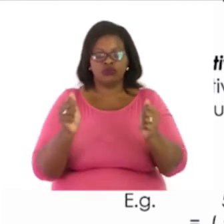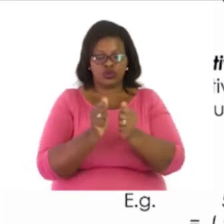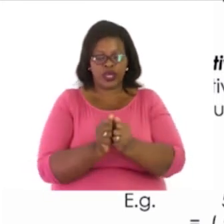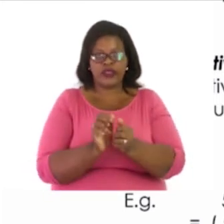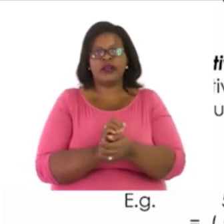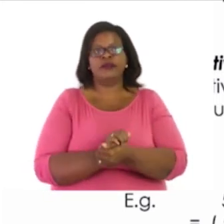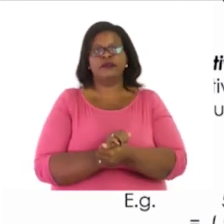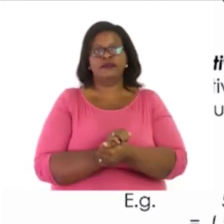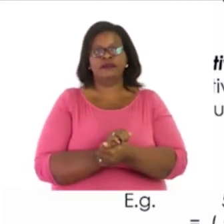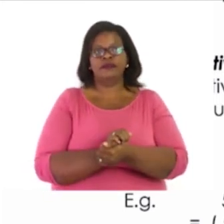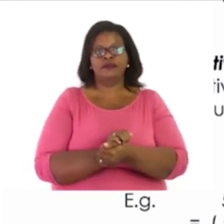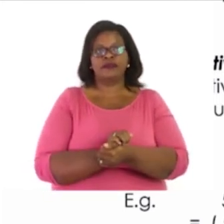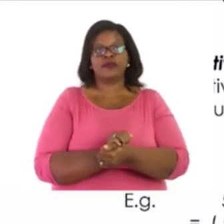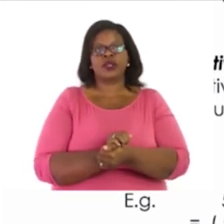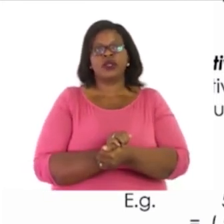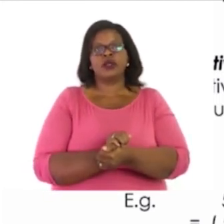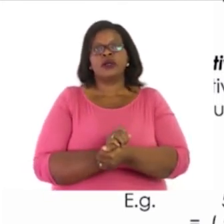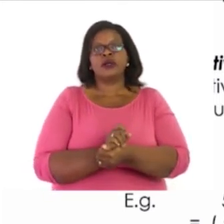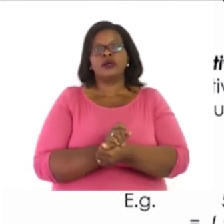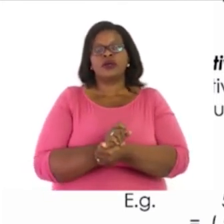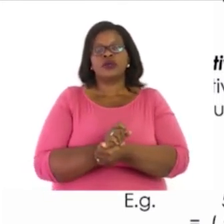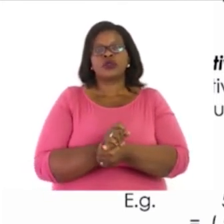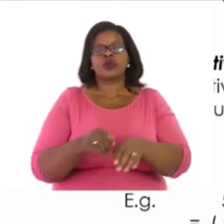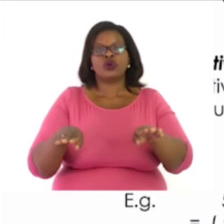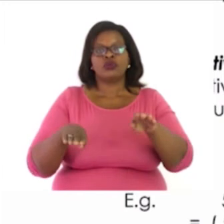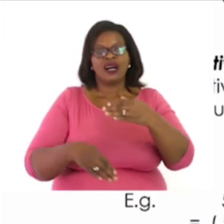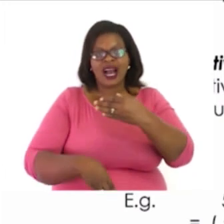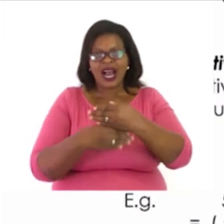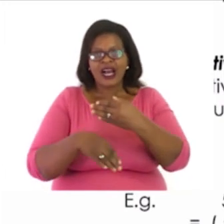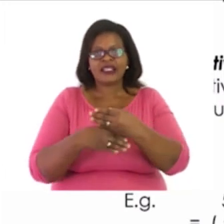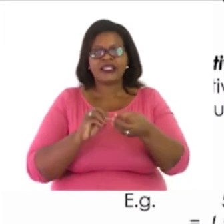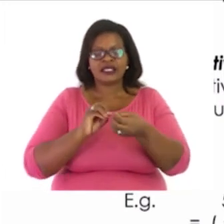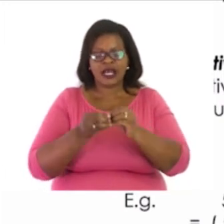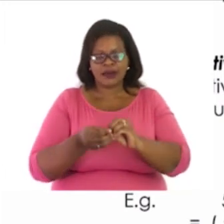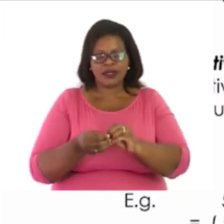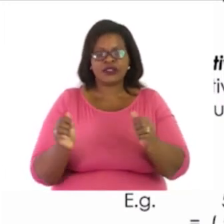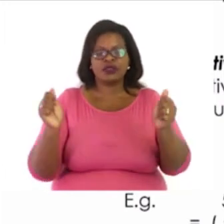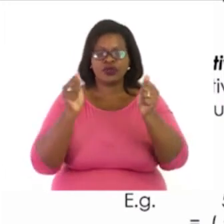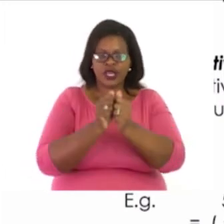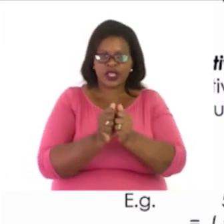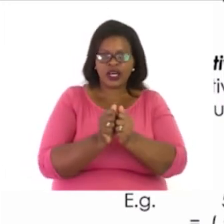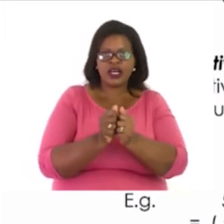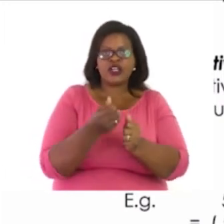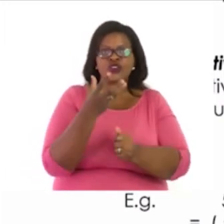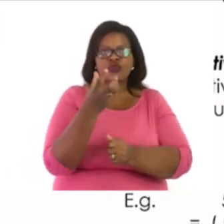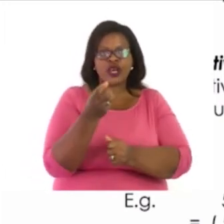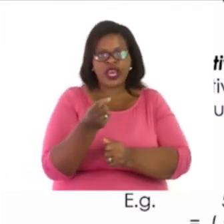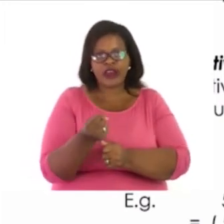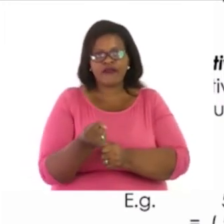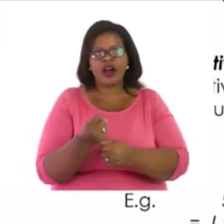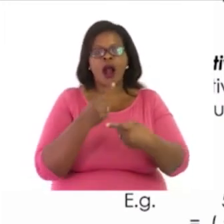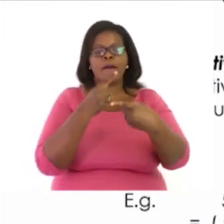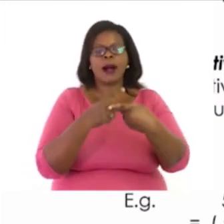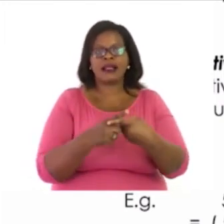Then, in associative property of addition, we add numbers together to form